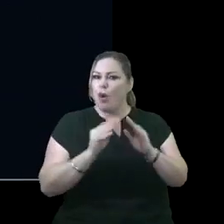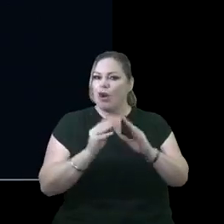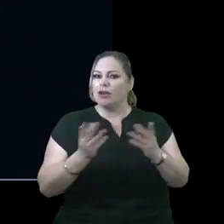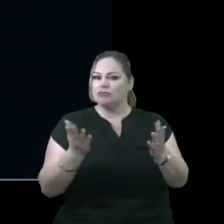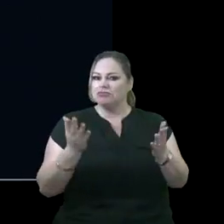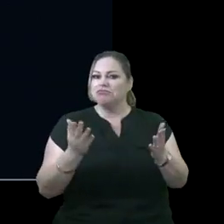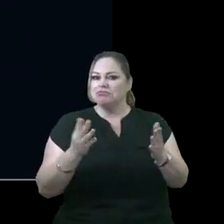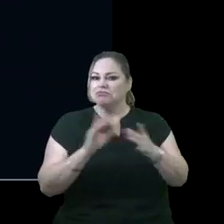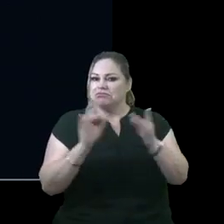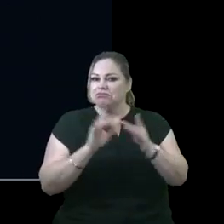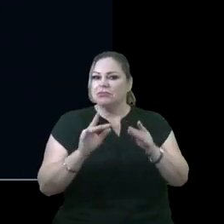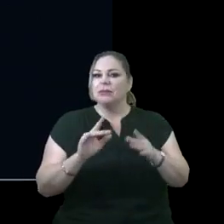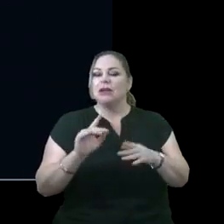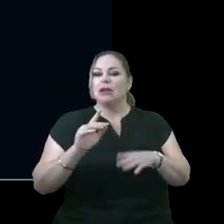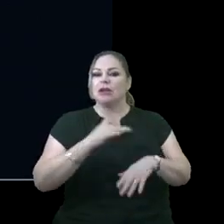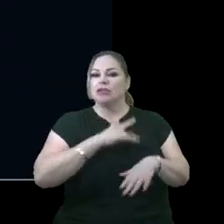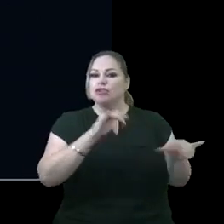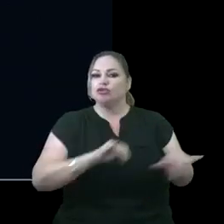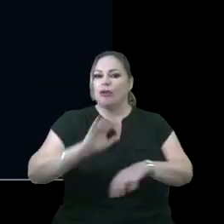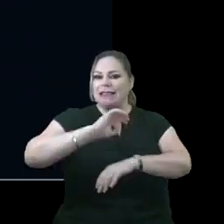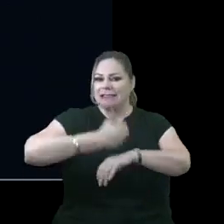coming in trend setting.